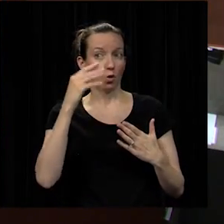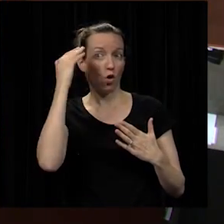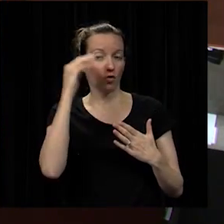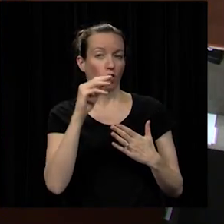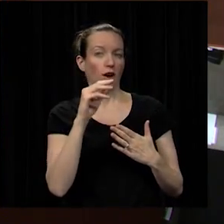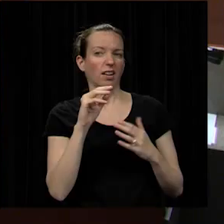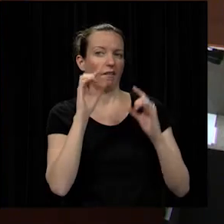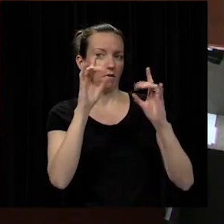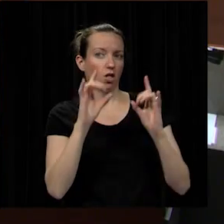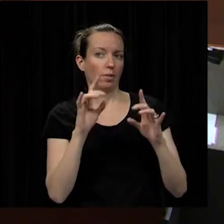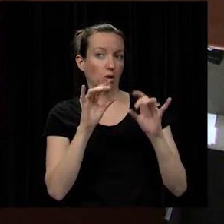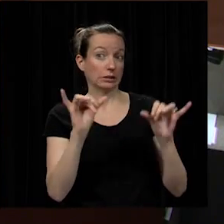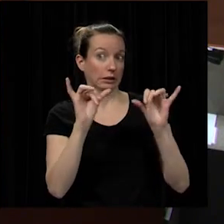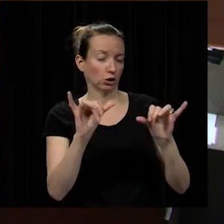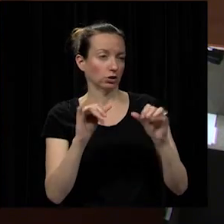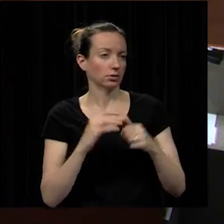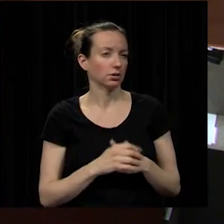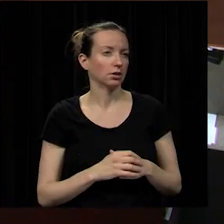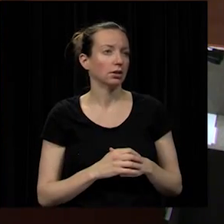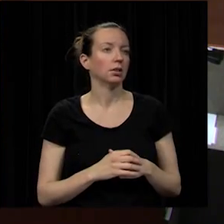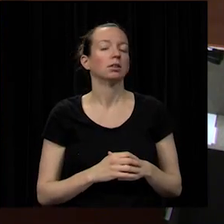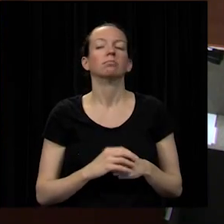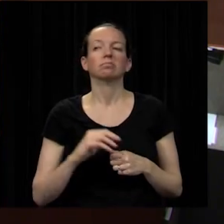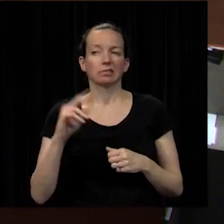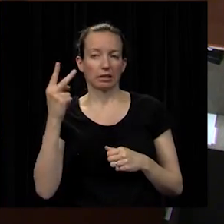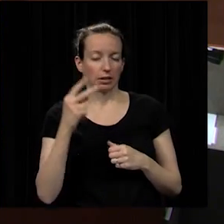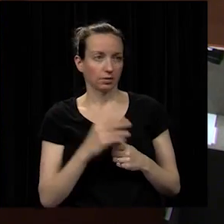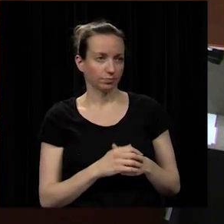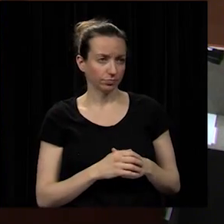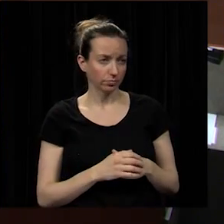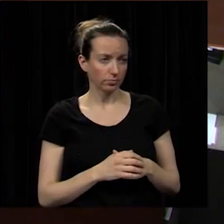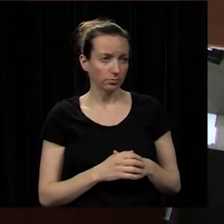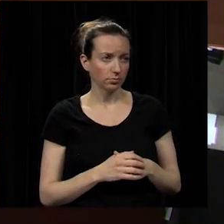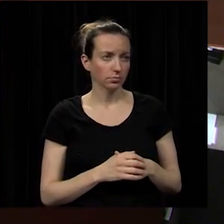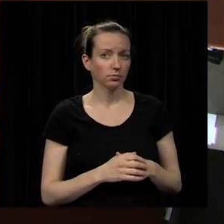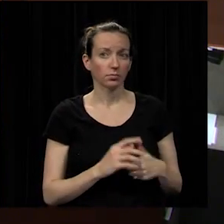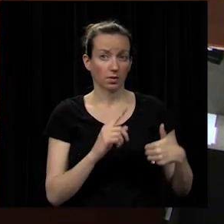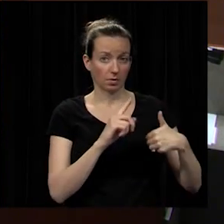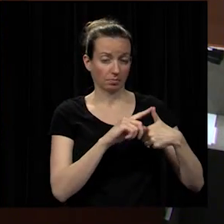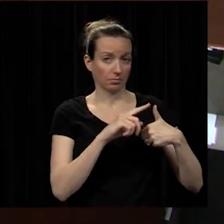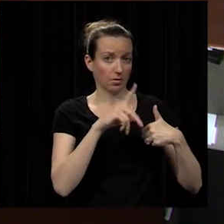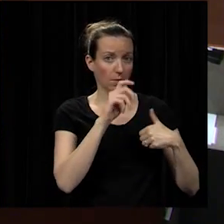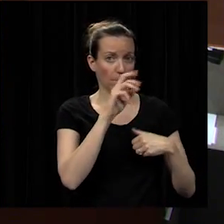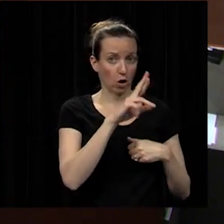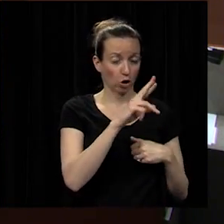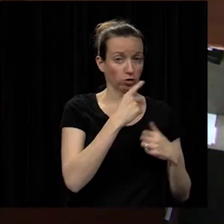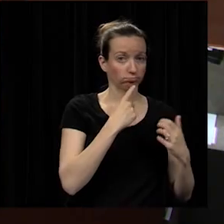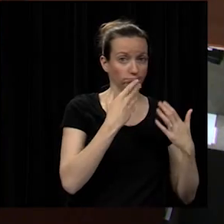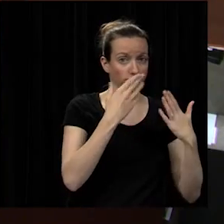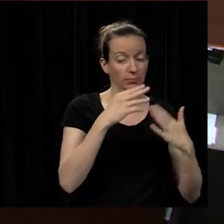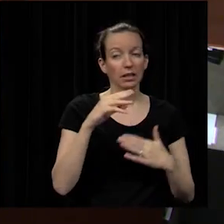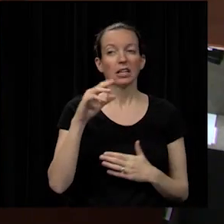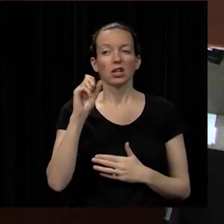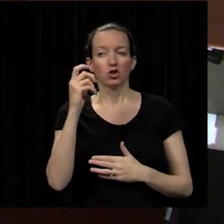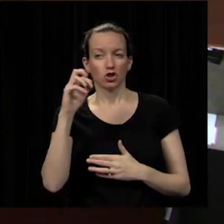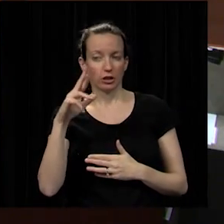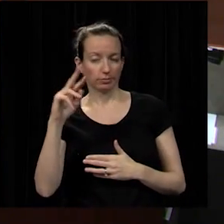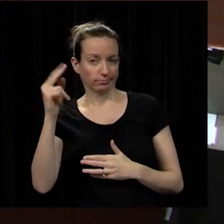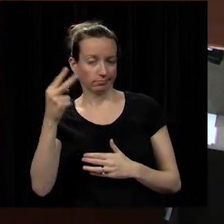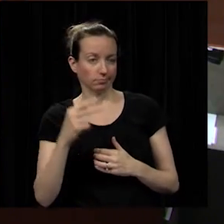standards purchase second okay um i've got a motion by mr poland second by mr sheer